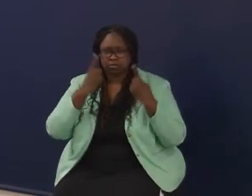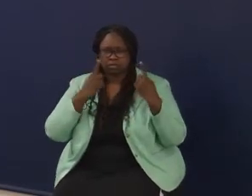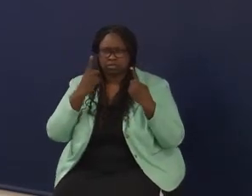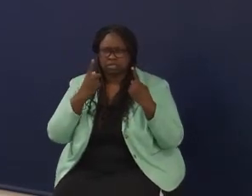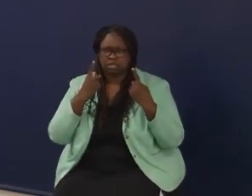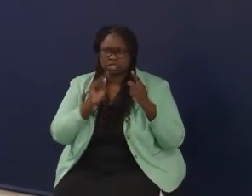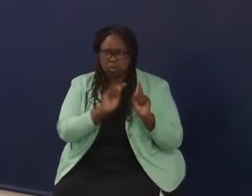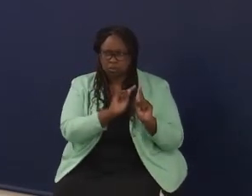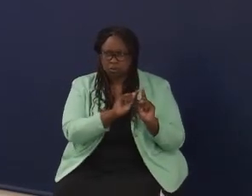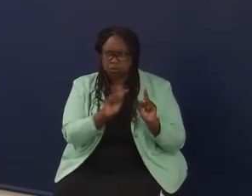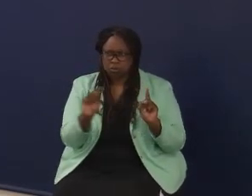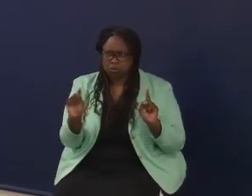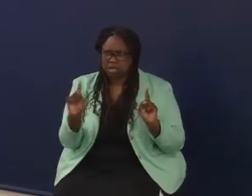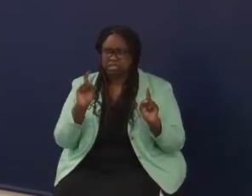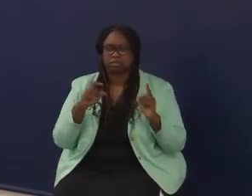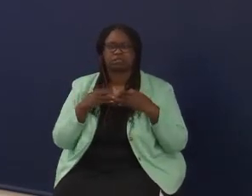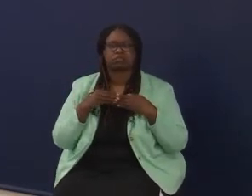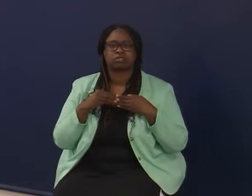flexibility.